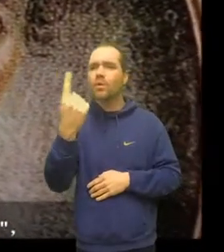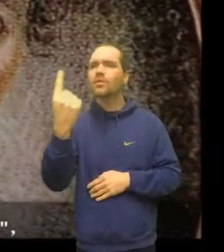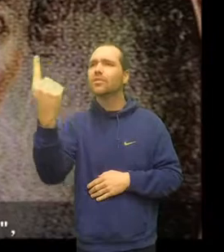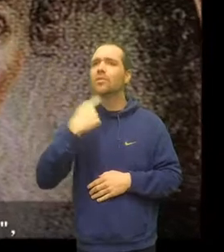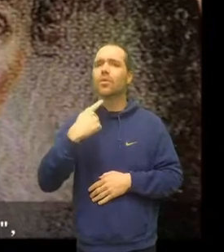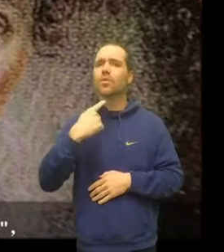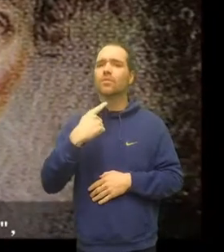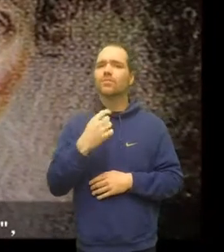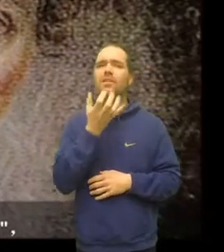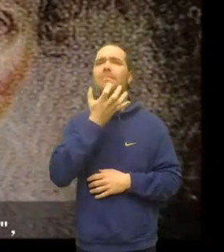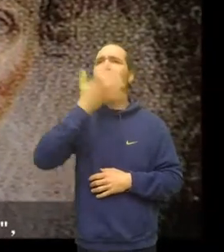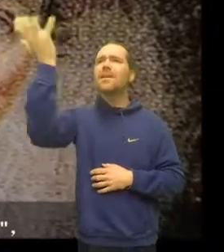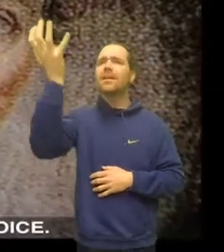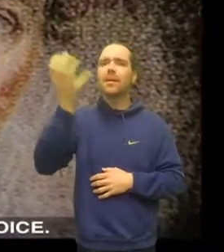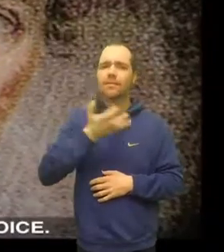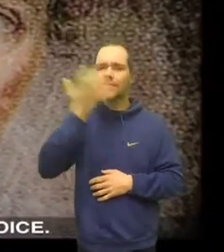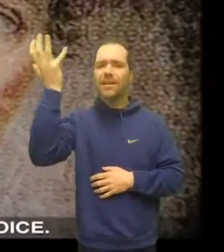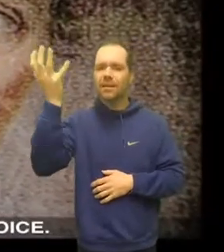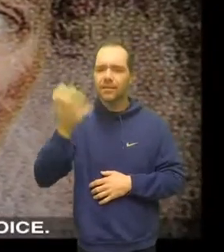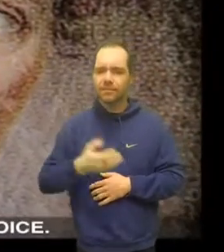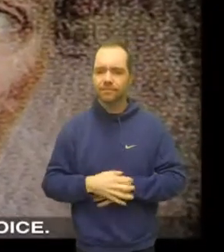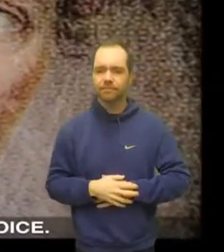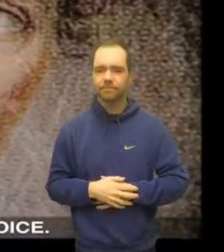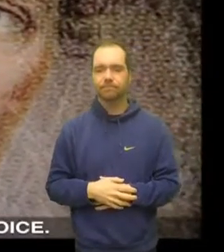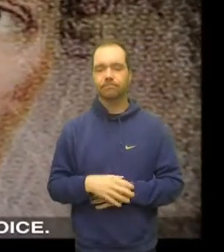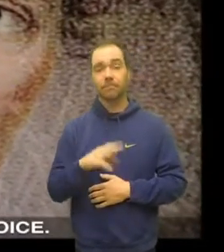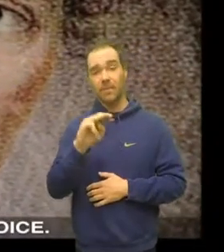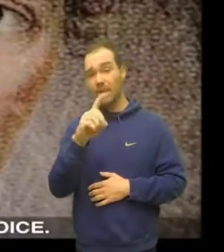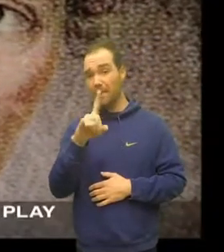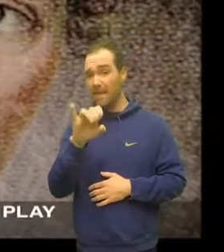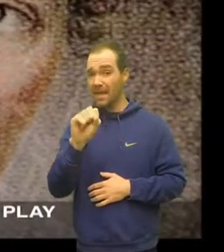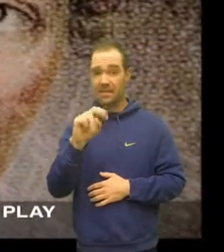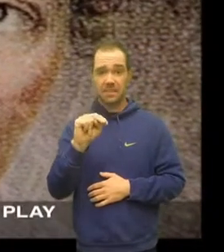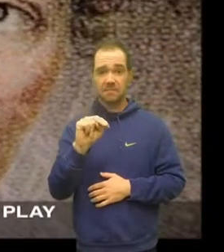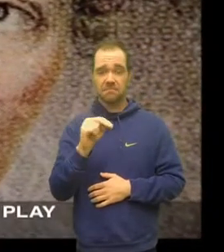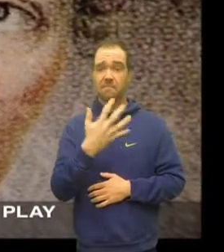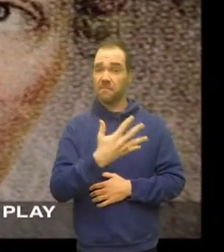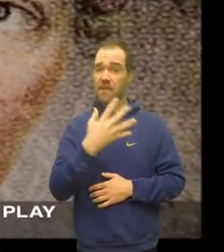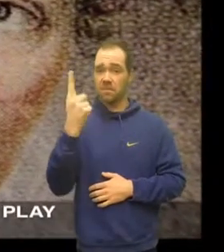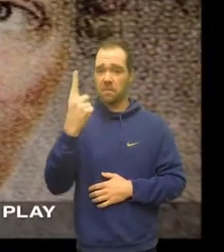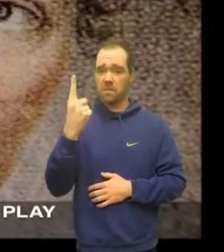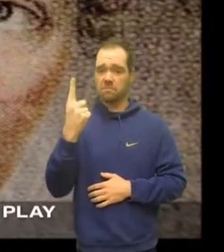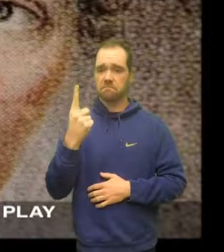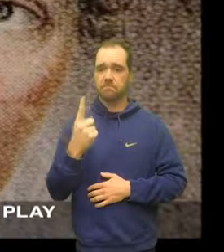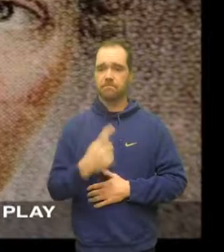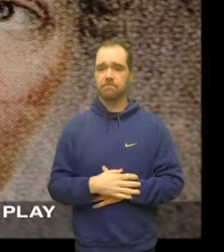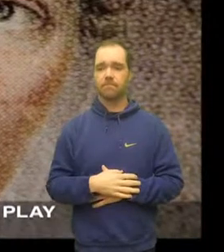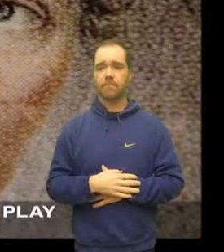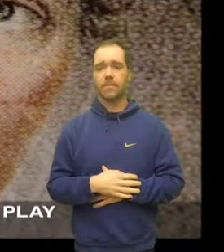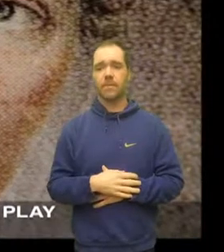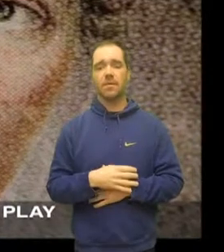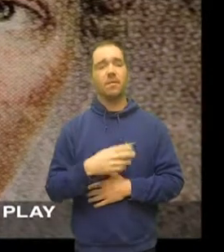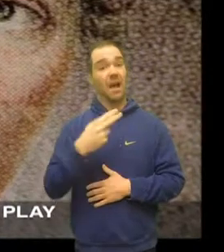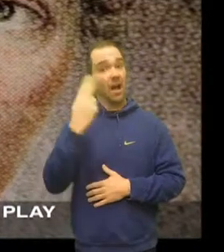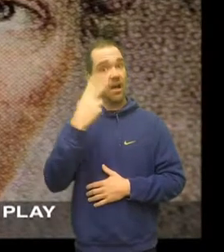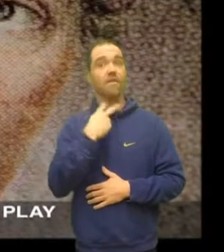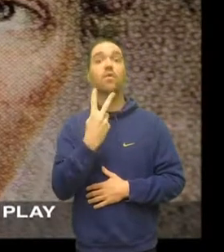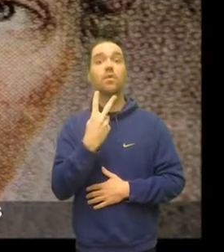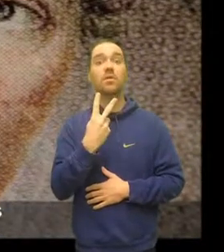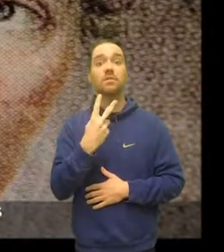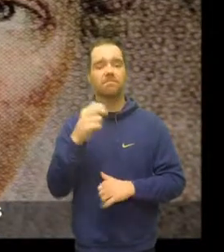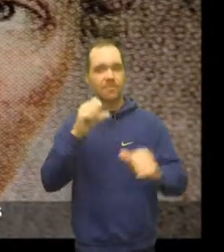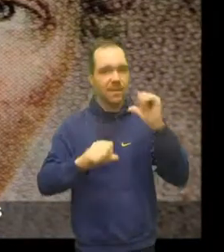Madison was about 5'1". He had a high, squeaky voice. Steven Seagal could not play James